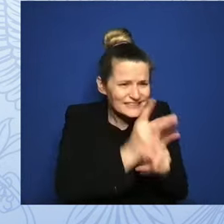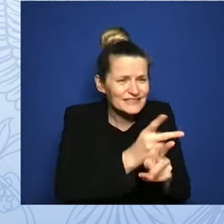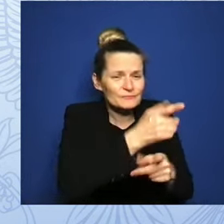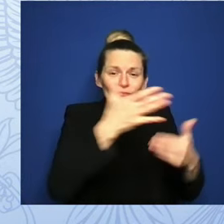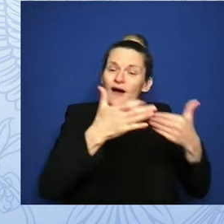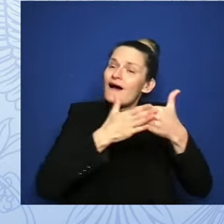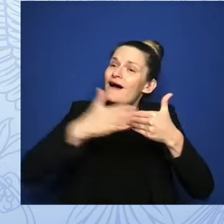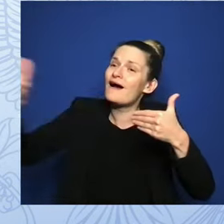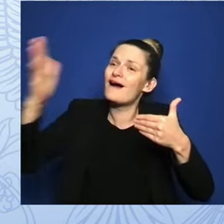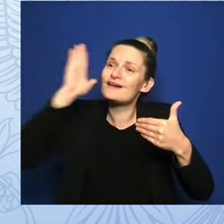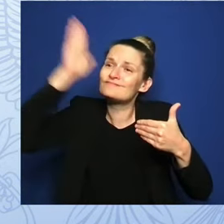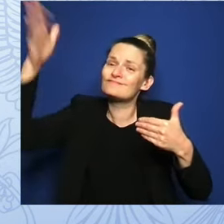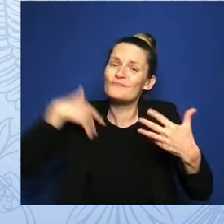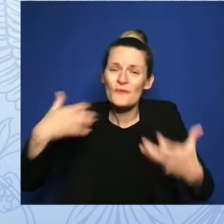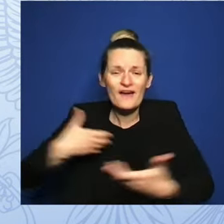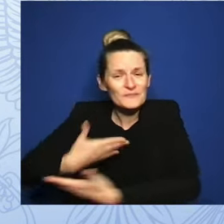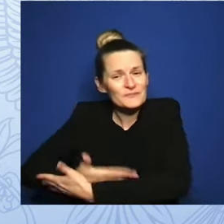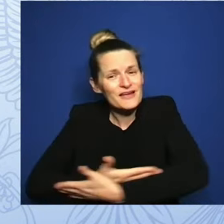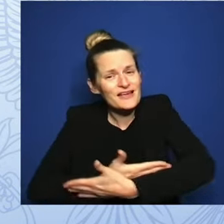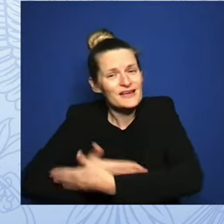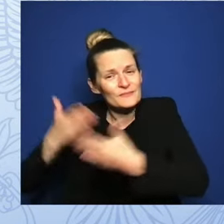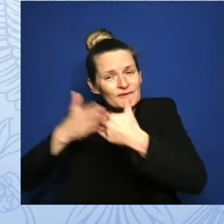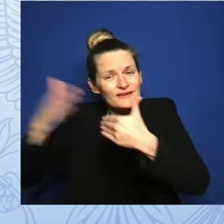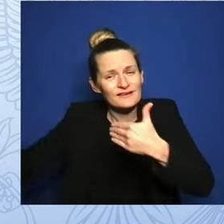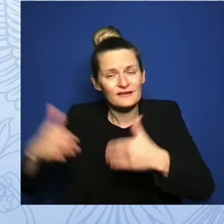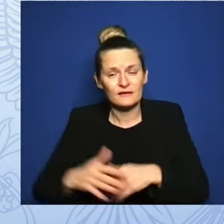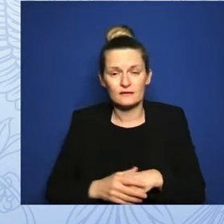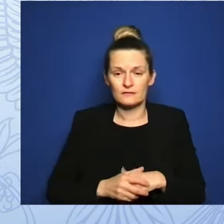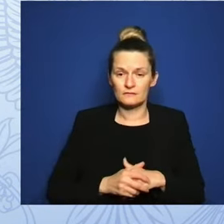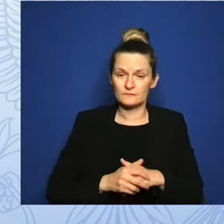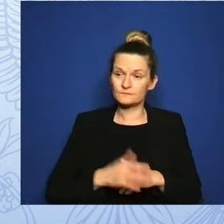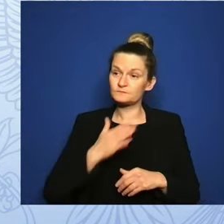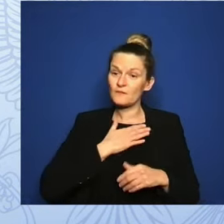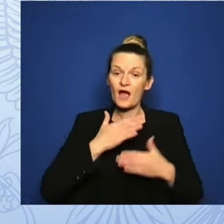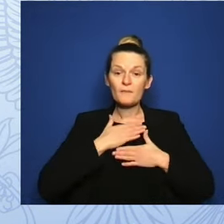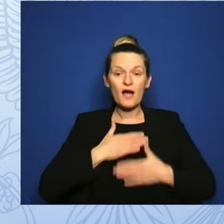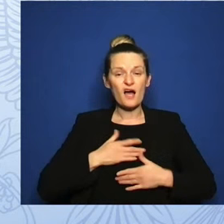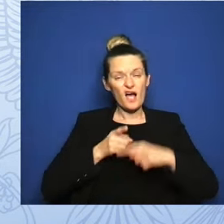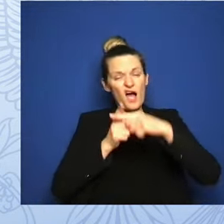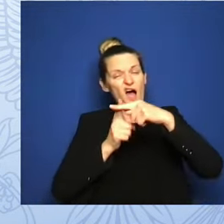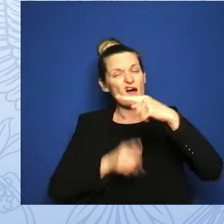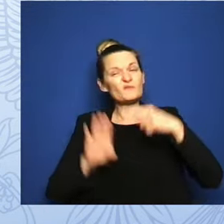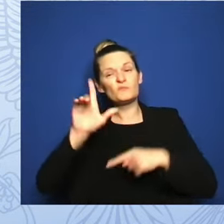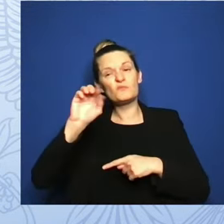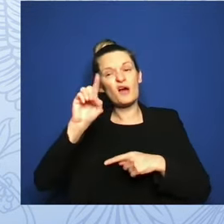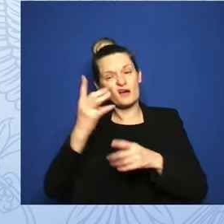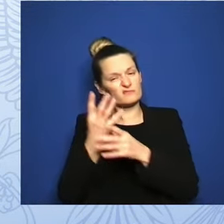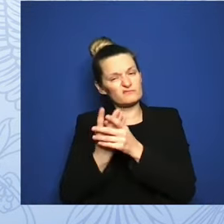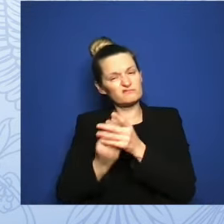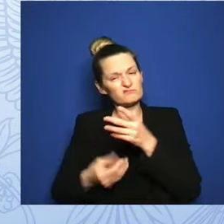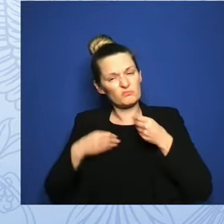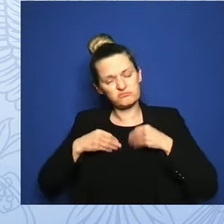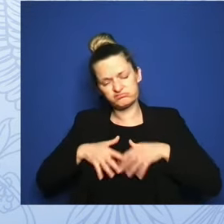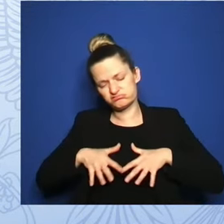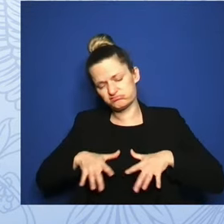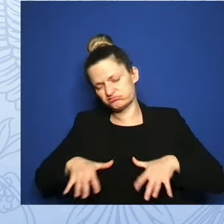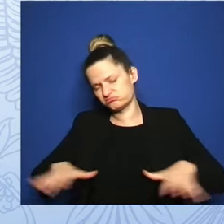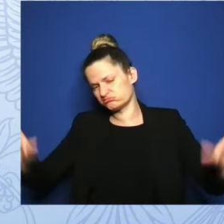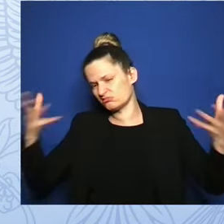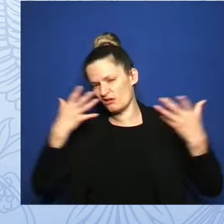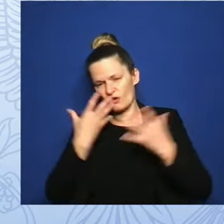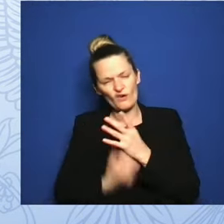than half the blood in my body and was so weak I needed six more days in the hospital and two follow-up surgeries.